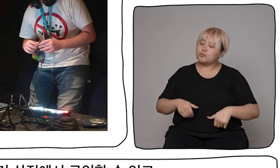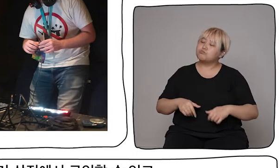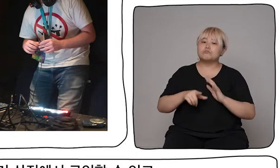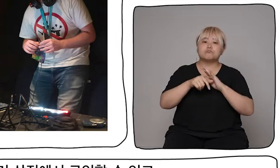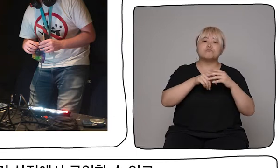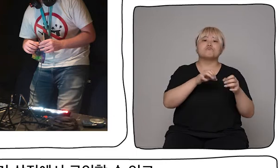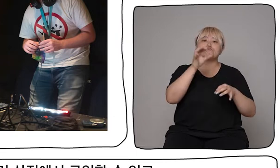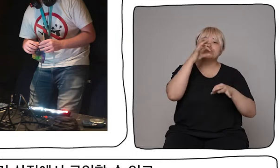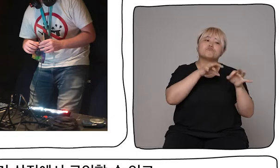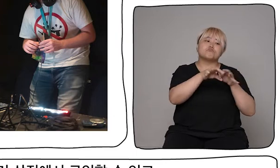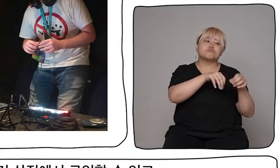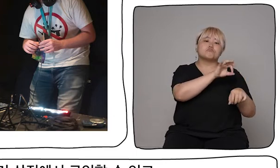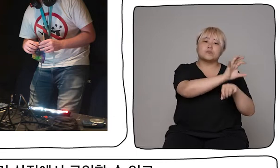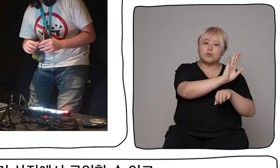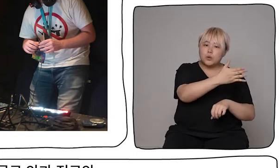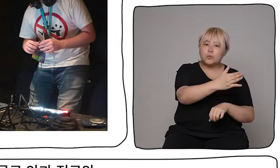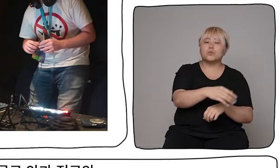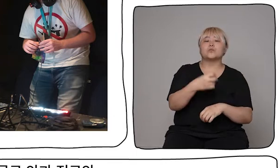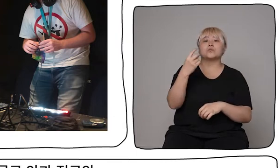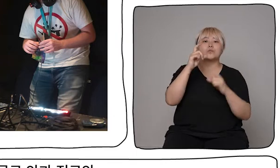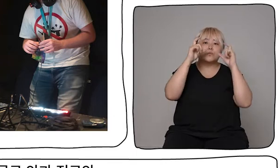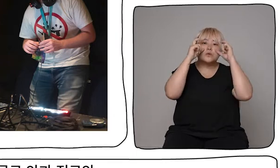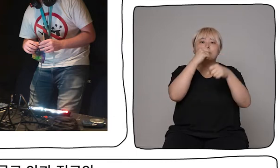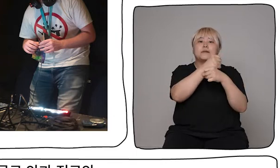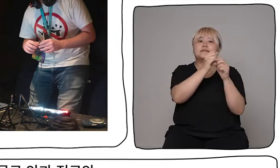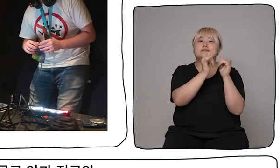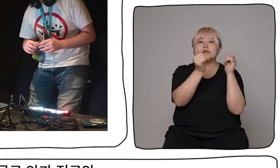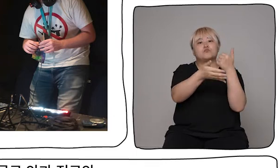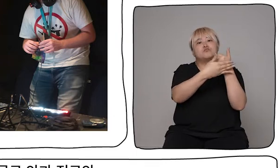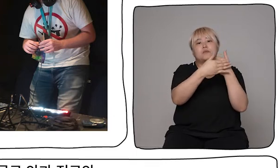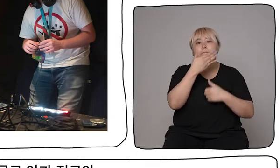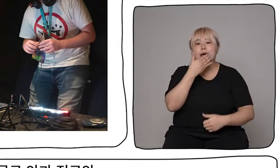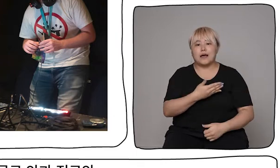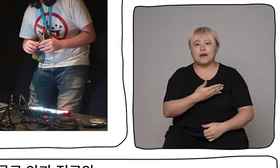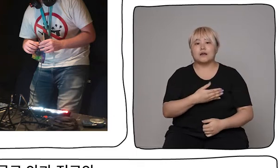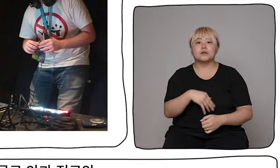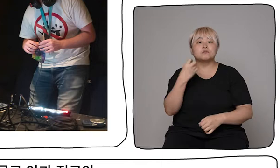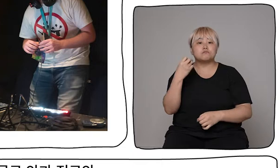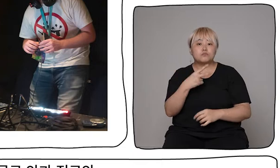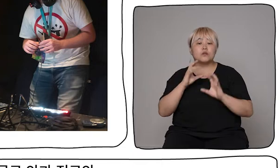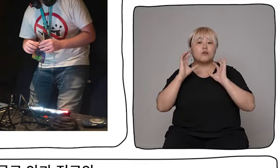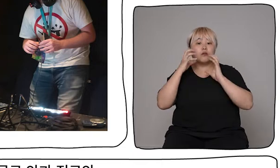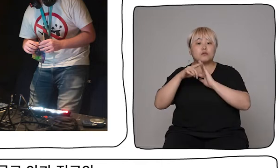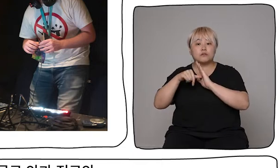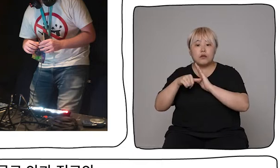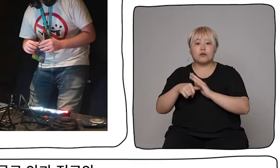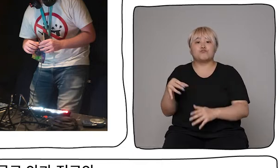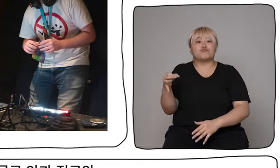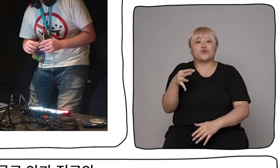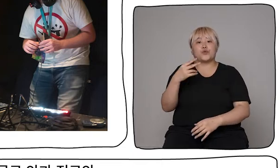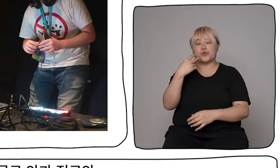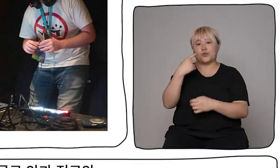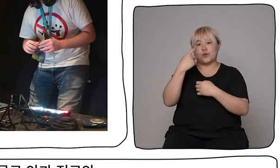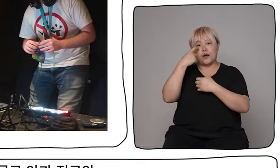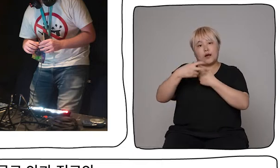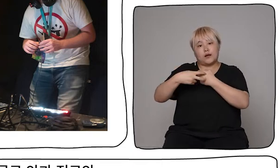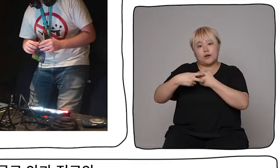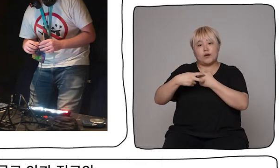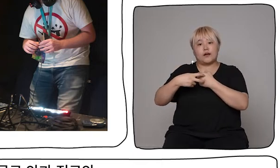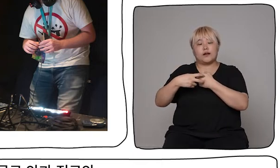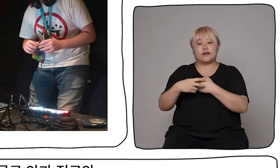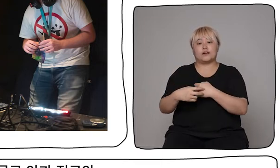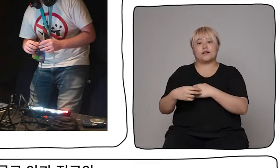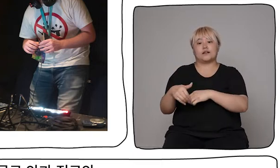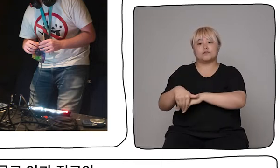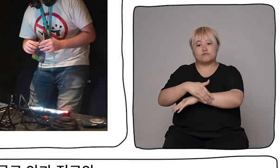further, you can go to an opticians, particularly as a child, and often get free eye care and a free pair of glasses, if not a heavily discounted one.